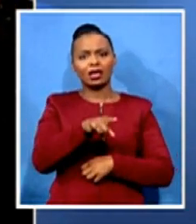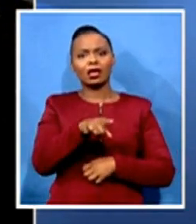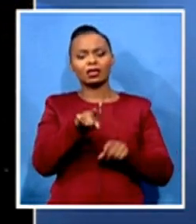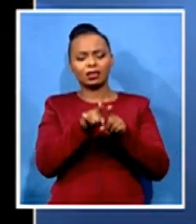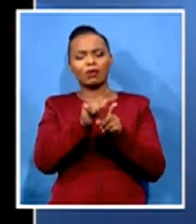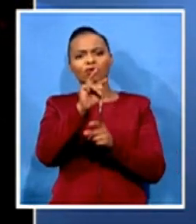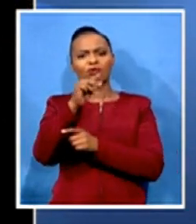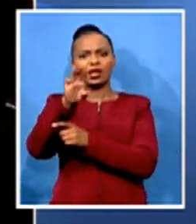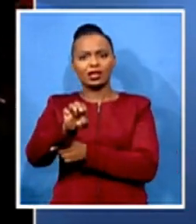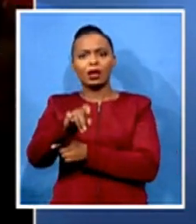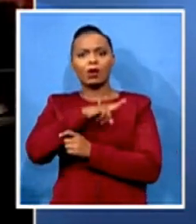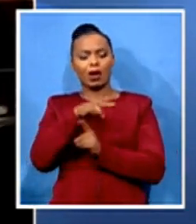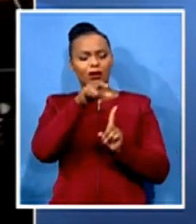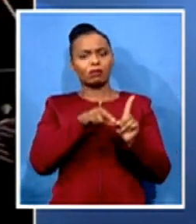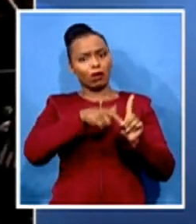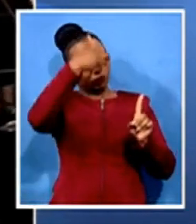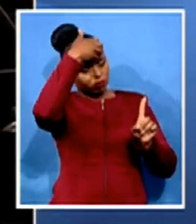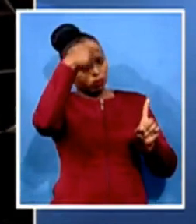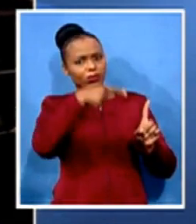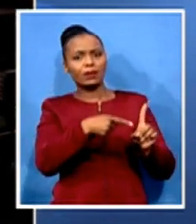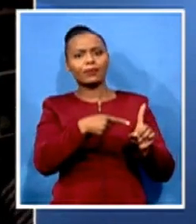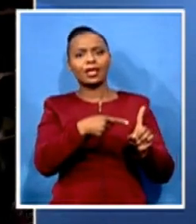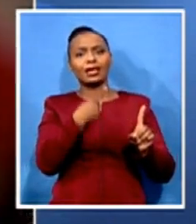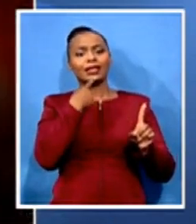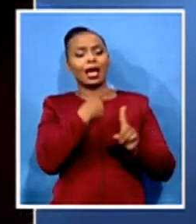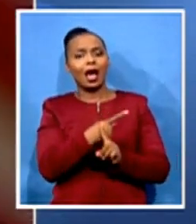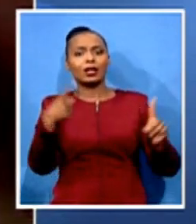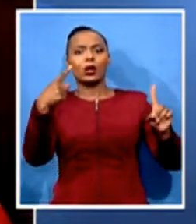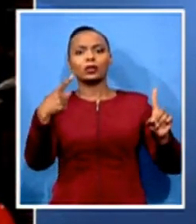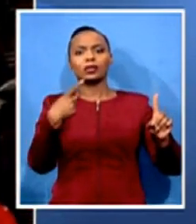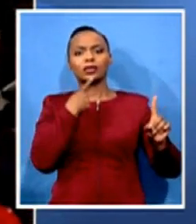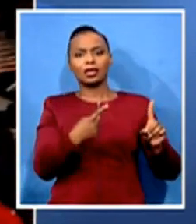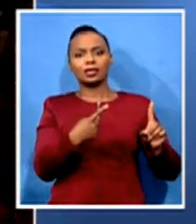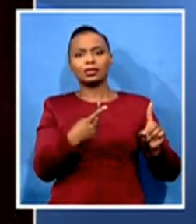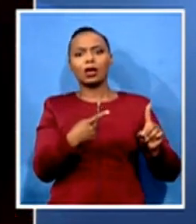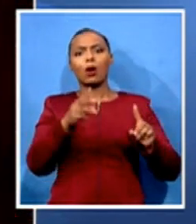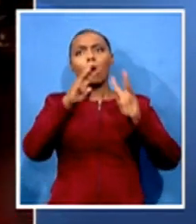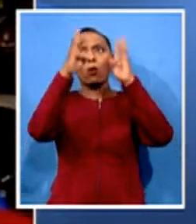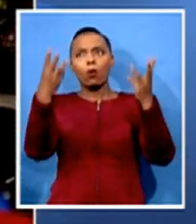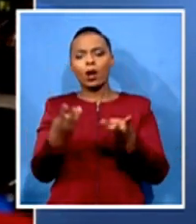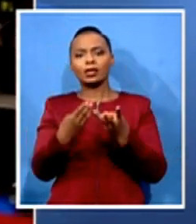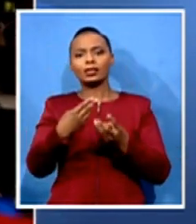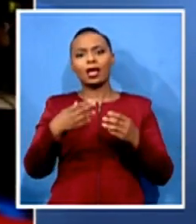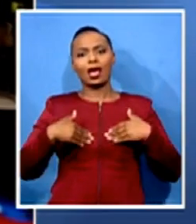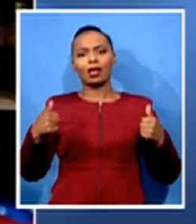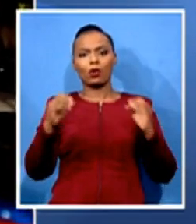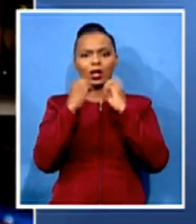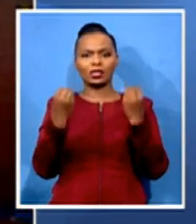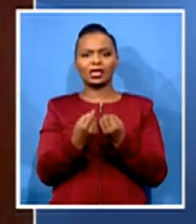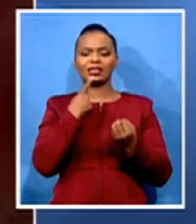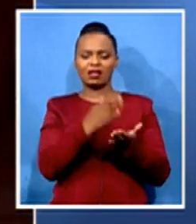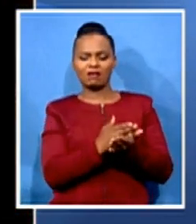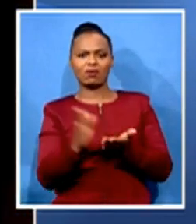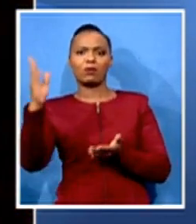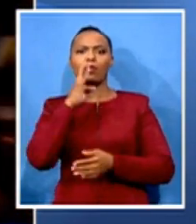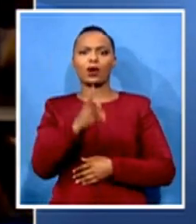pull out a World Health Organization. I am confident that he is going to reverse that, because at